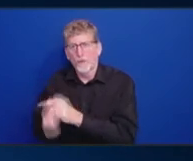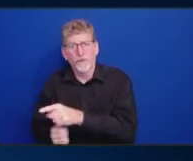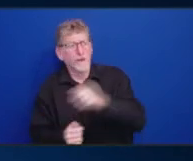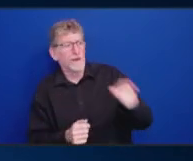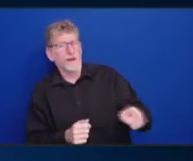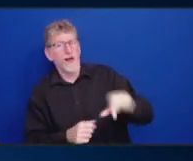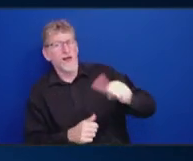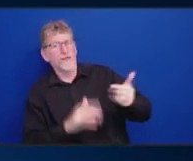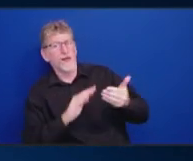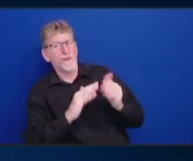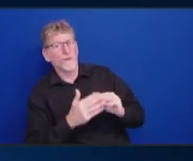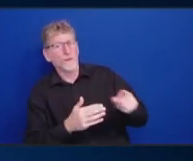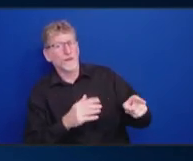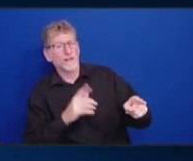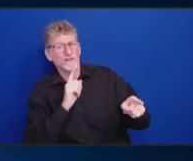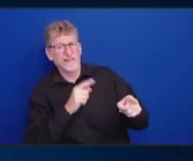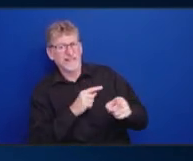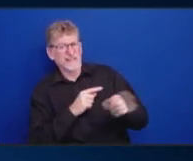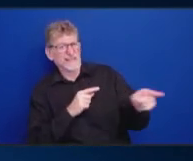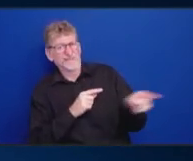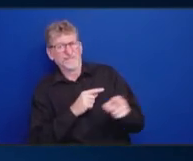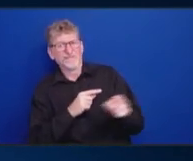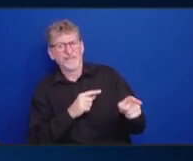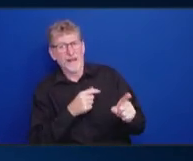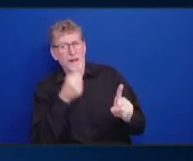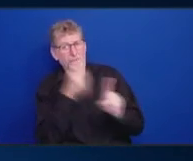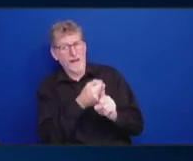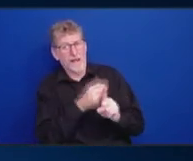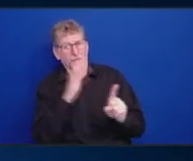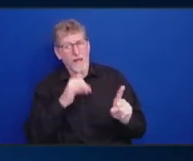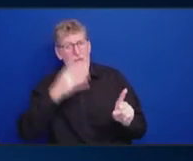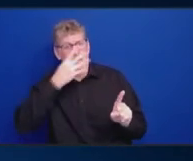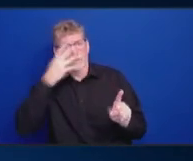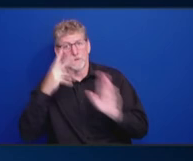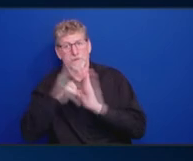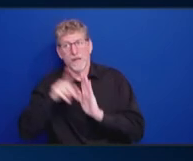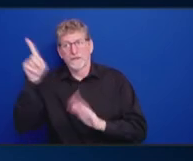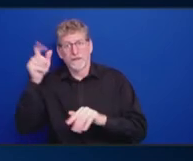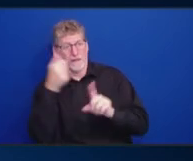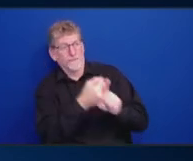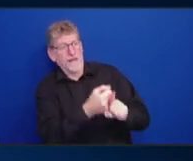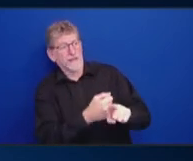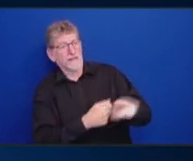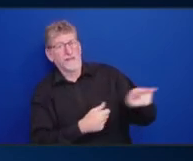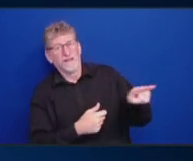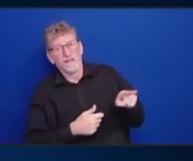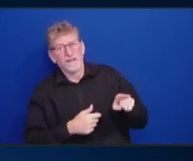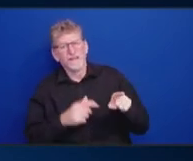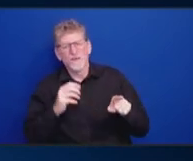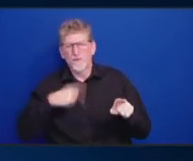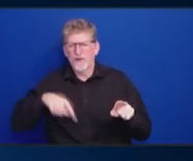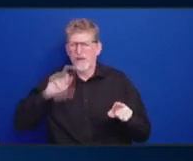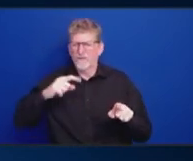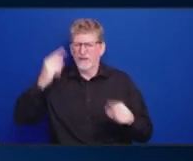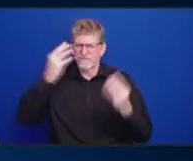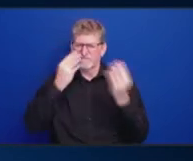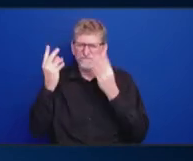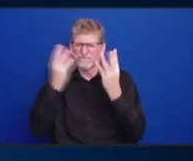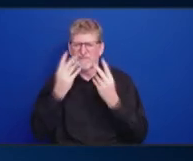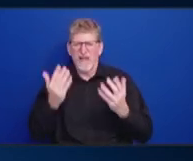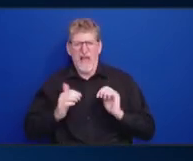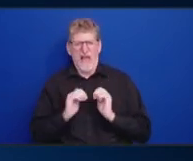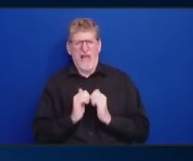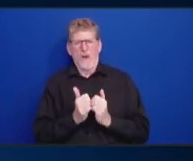immigration policies. And so, I really just urge all of us to really think through, you know, how do we incorporate this